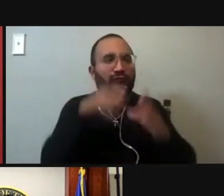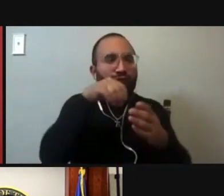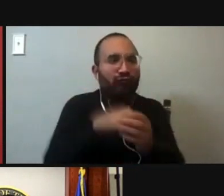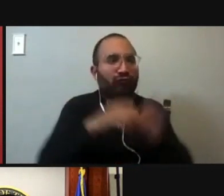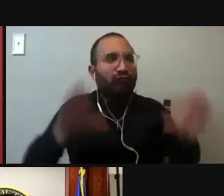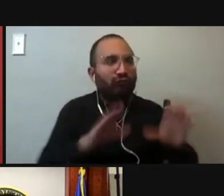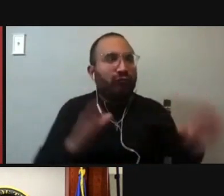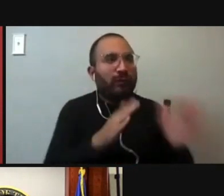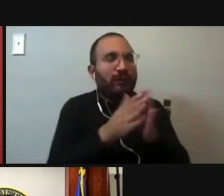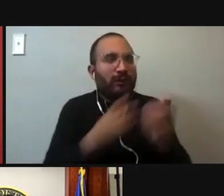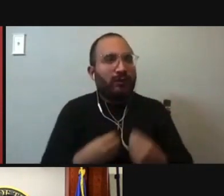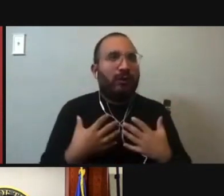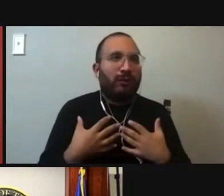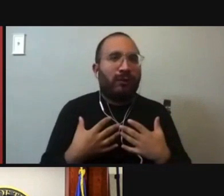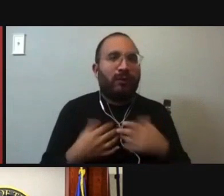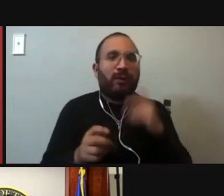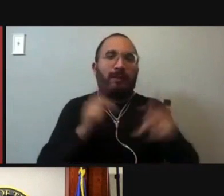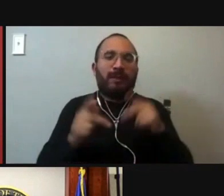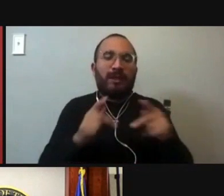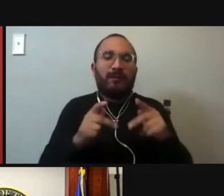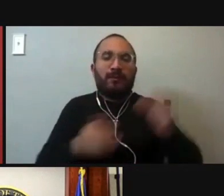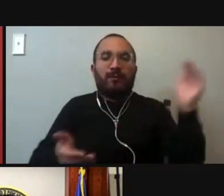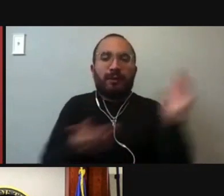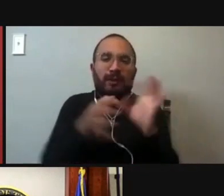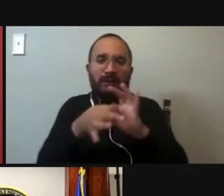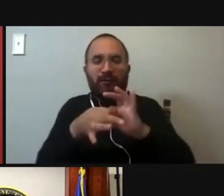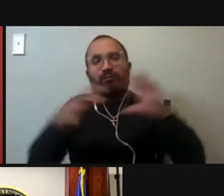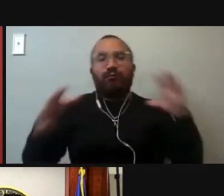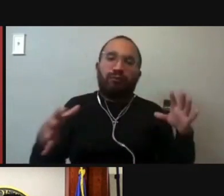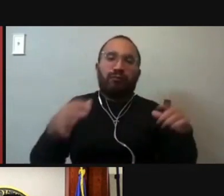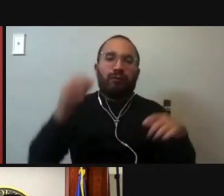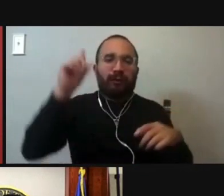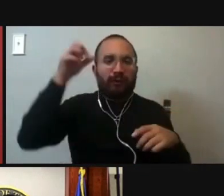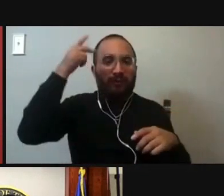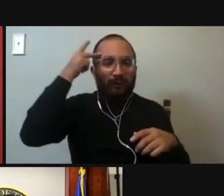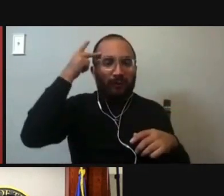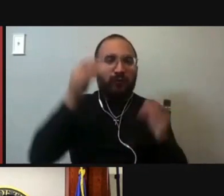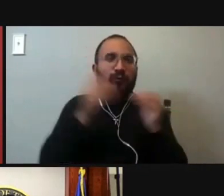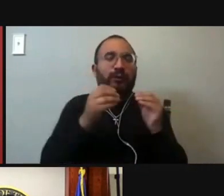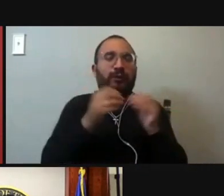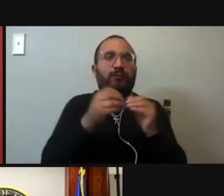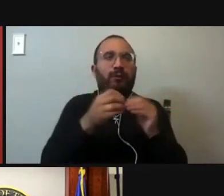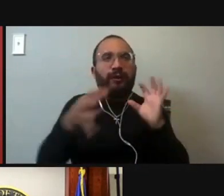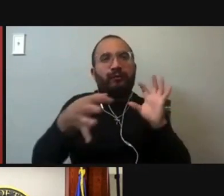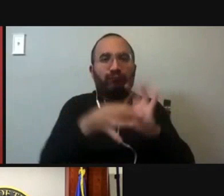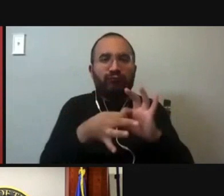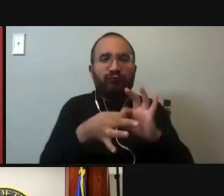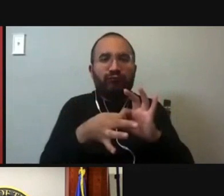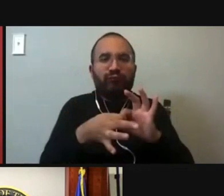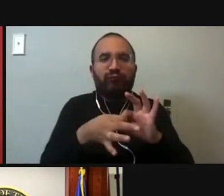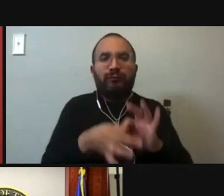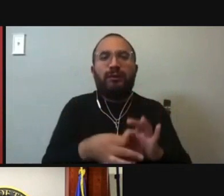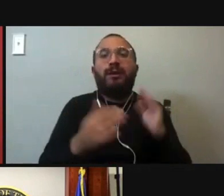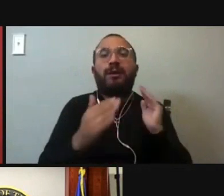People are less divorced from politics when politics are more reflective of our community. But I also think that